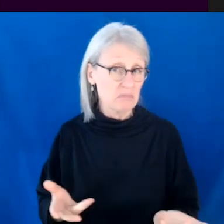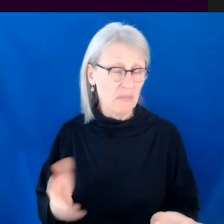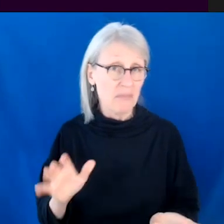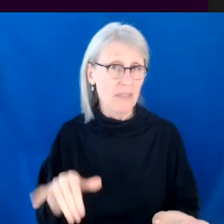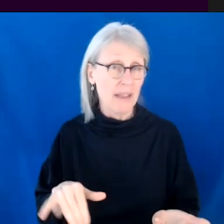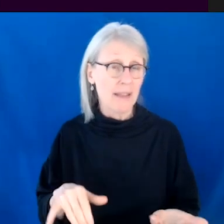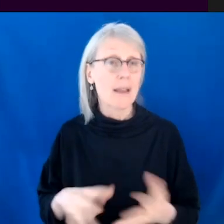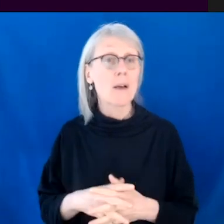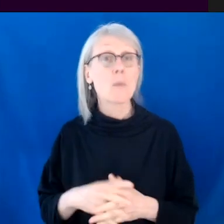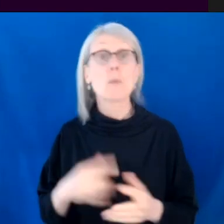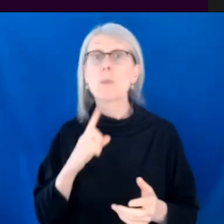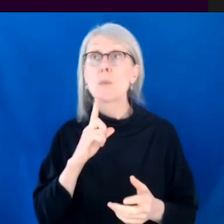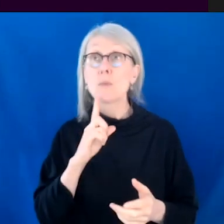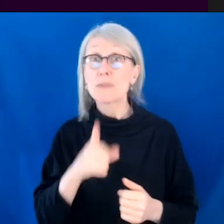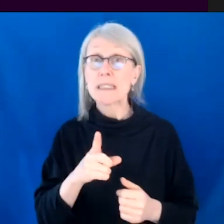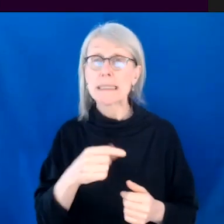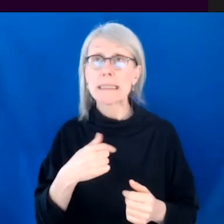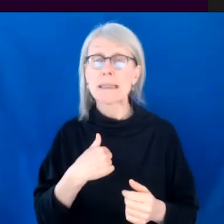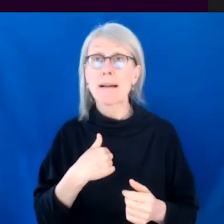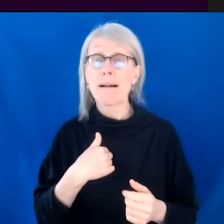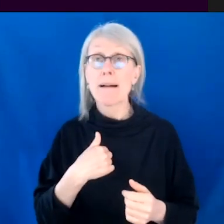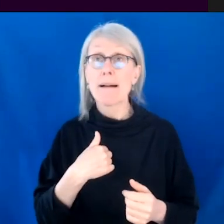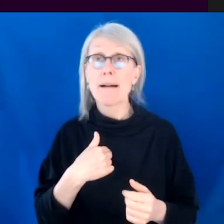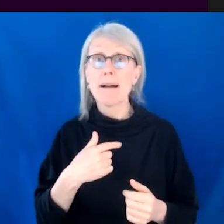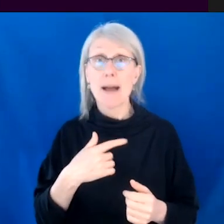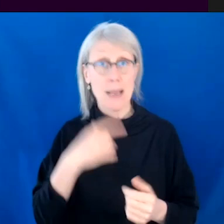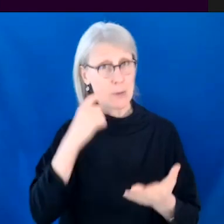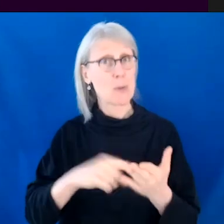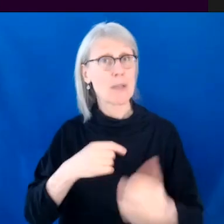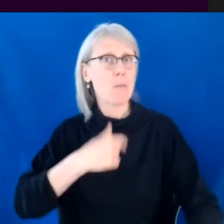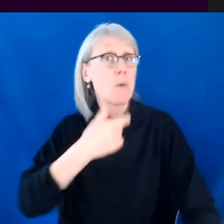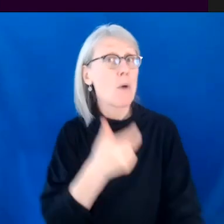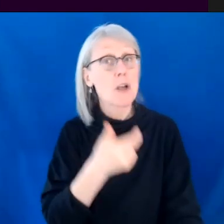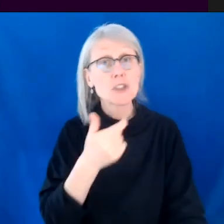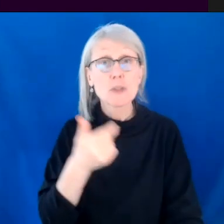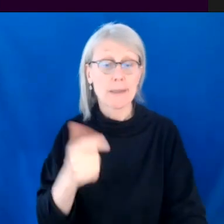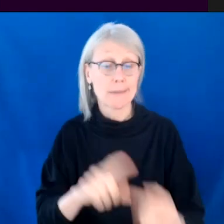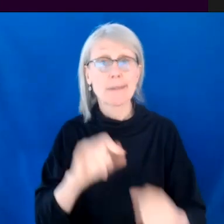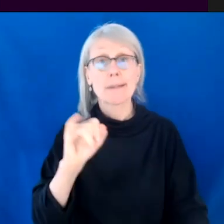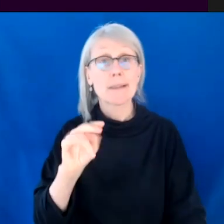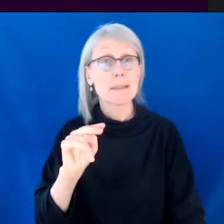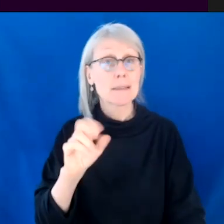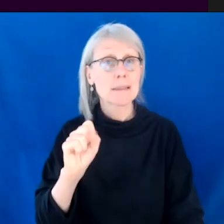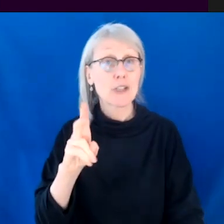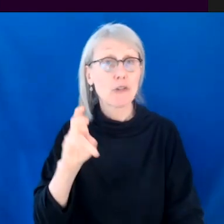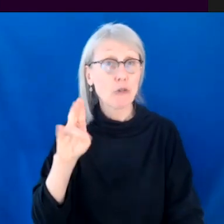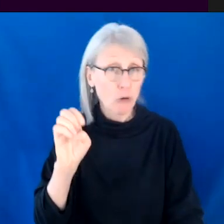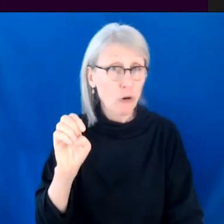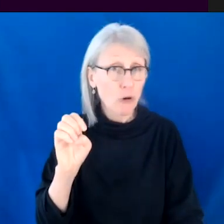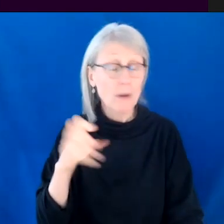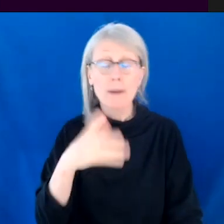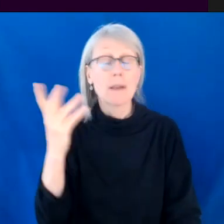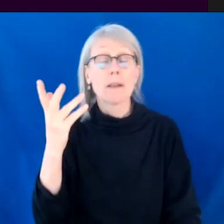where I have my, I, I love, because I find that that's what I'm watching so much, like insecure. Um, yeah. Anyways,